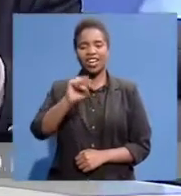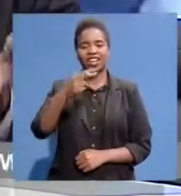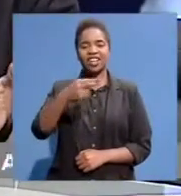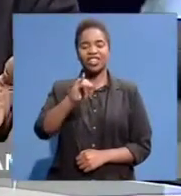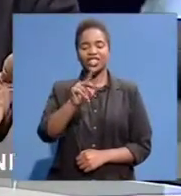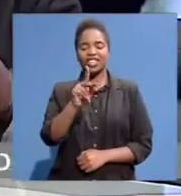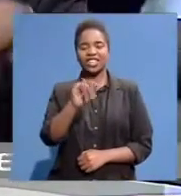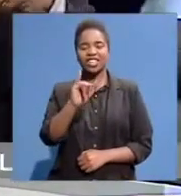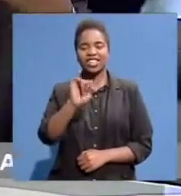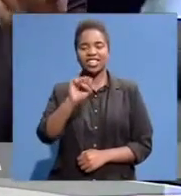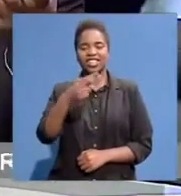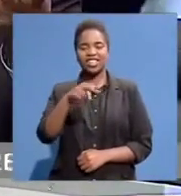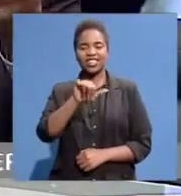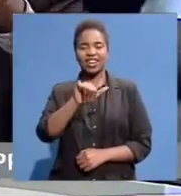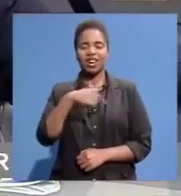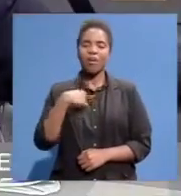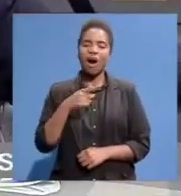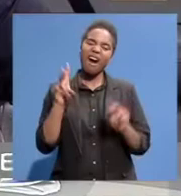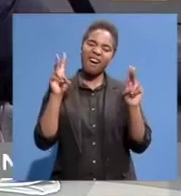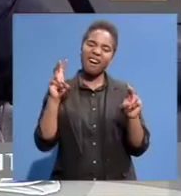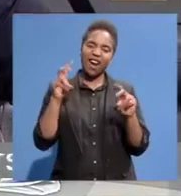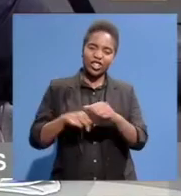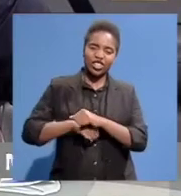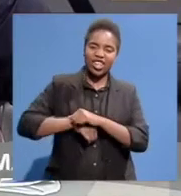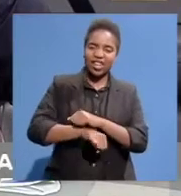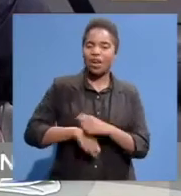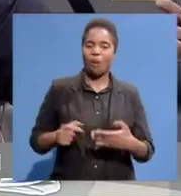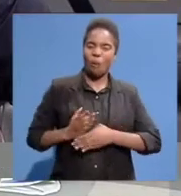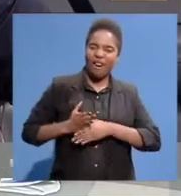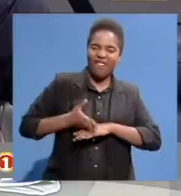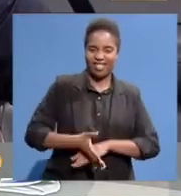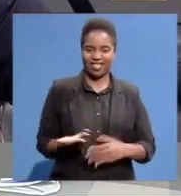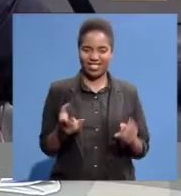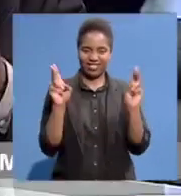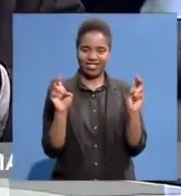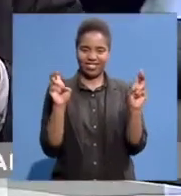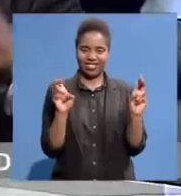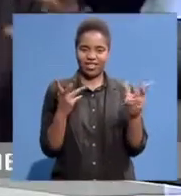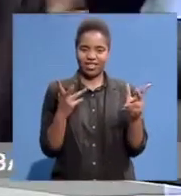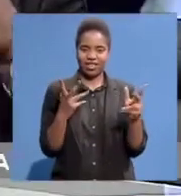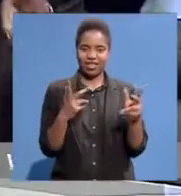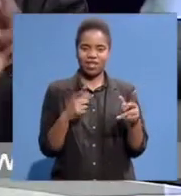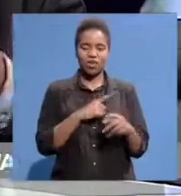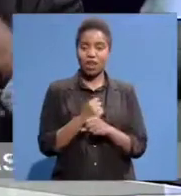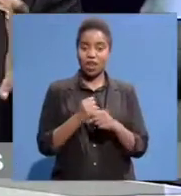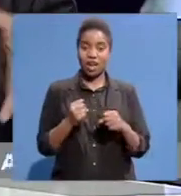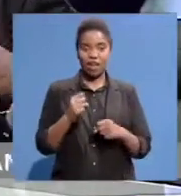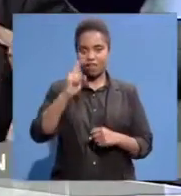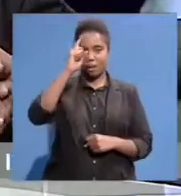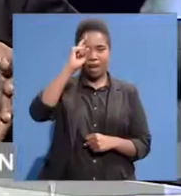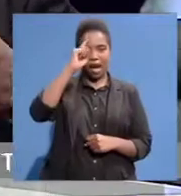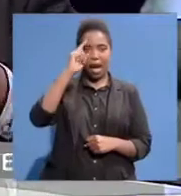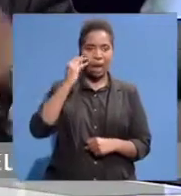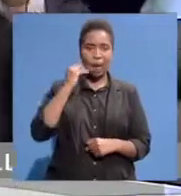video Depicted Was exactly How they saw The new south africa They had never seen Black and white people Dance